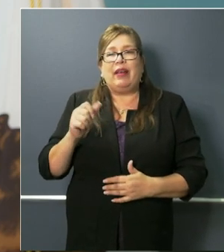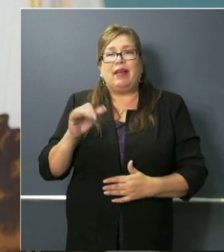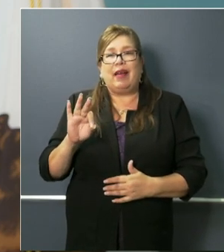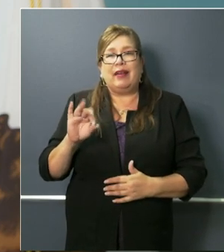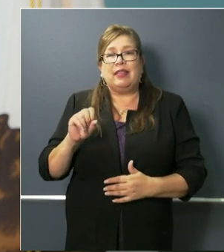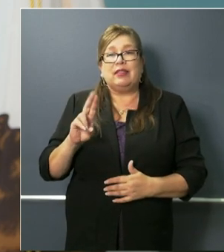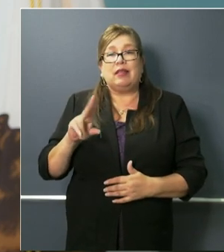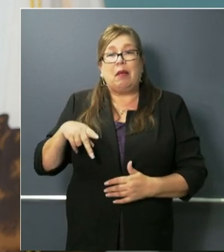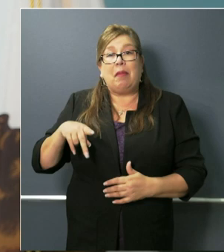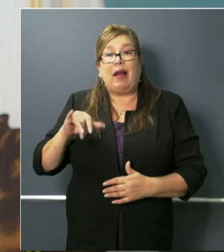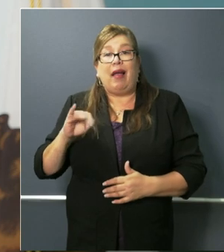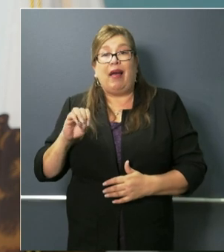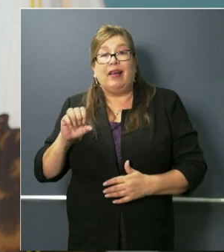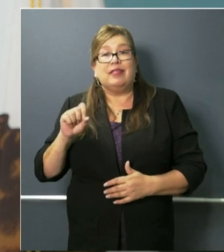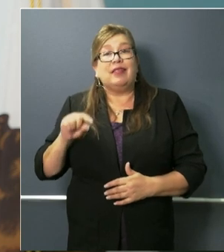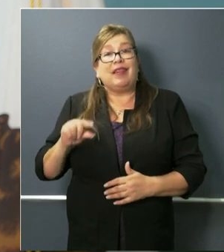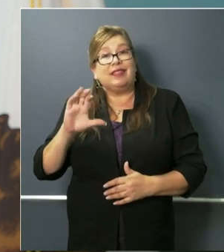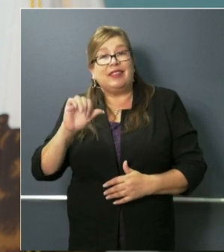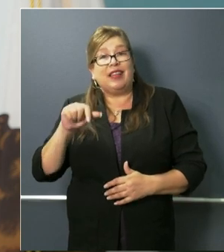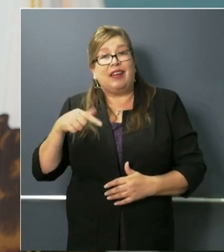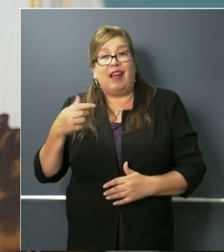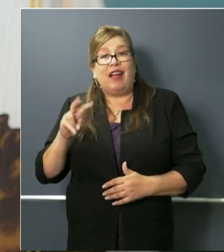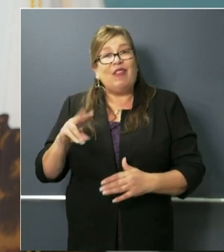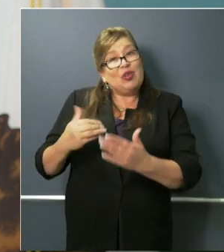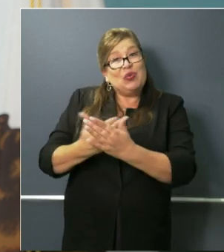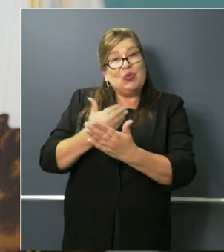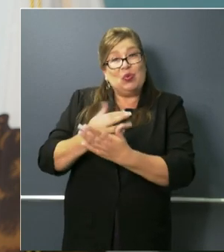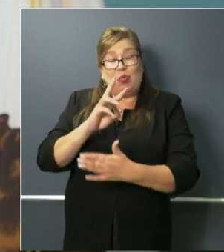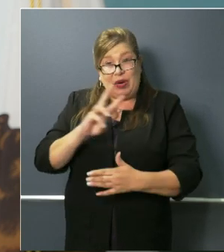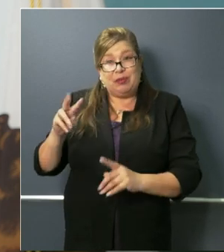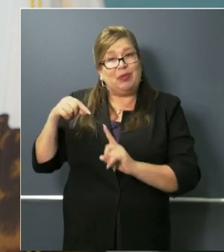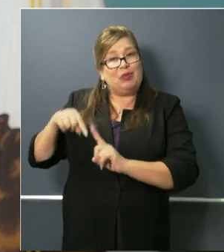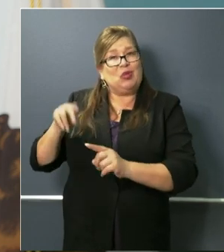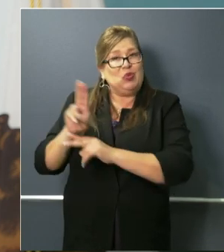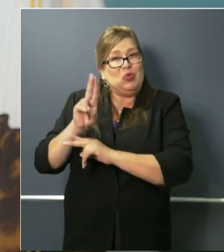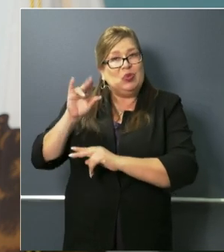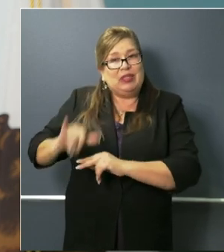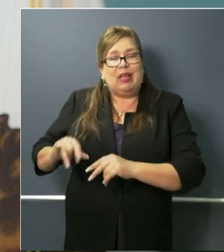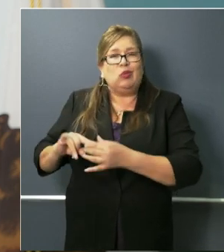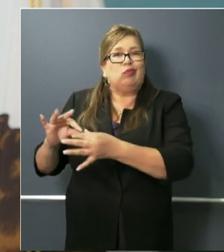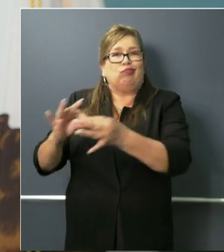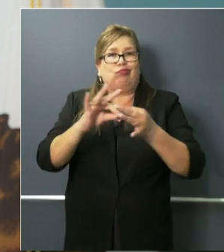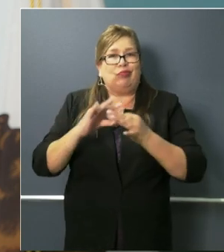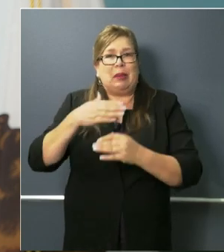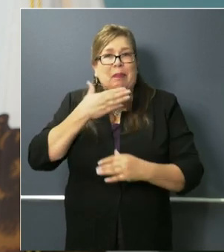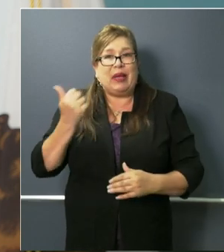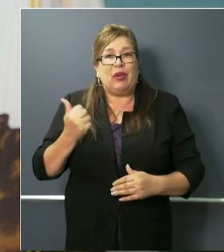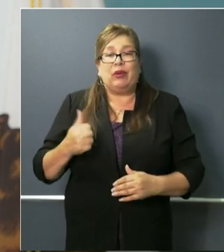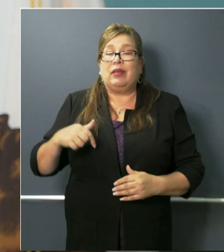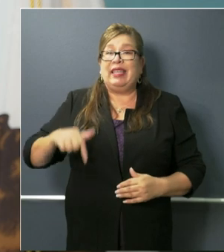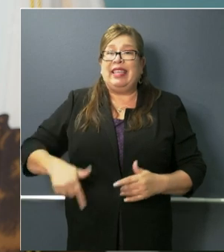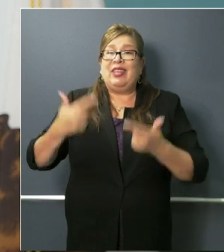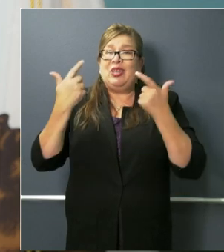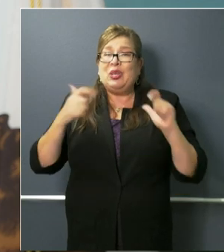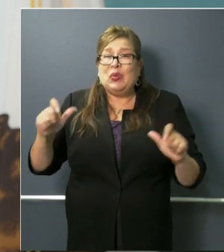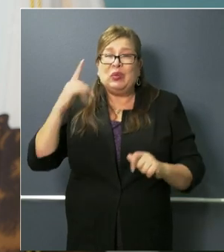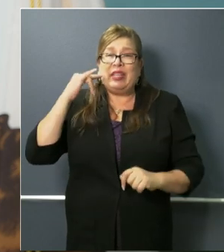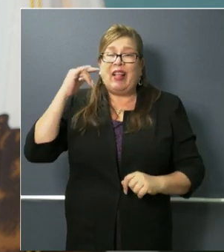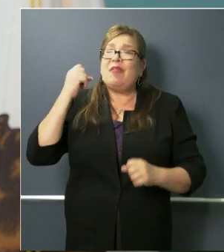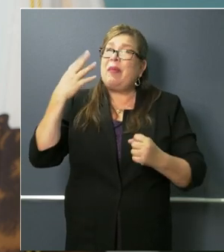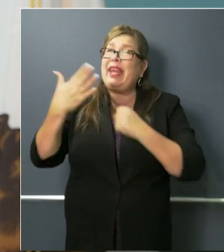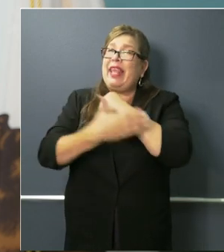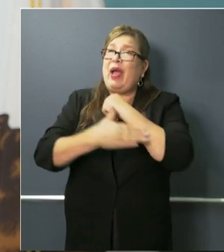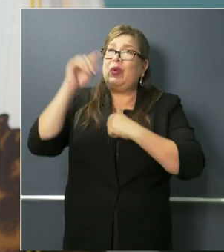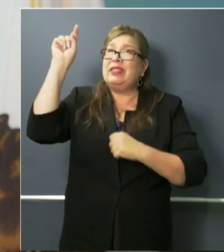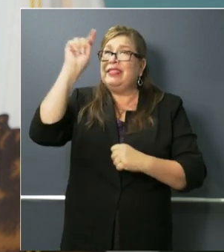gov website that we're advancing uh and we are uh as a nation state uh working with fema as our principal